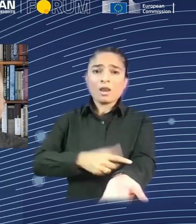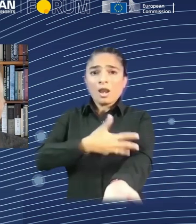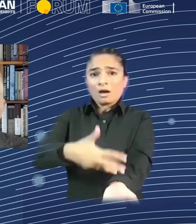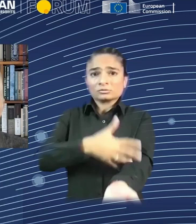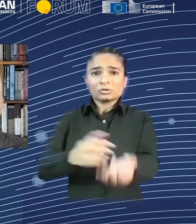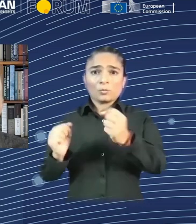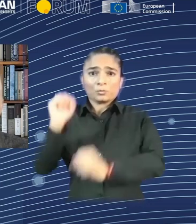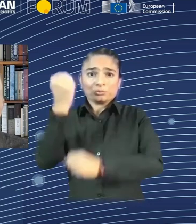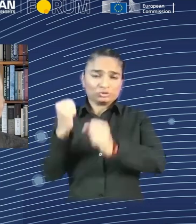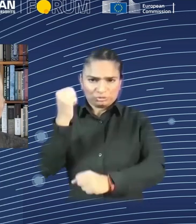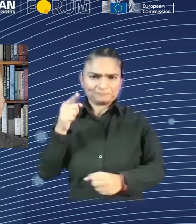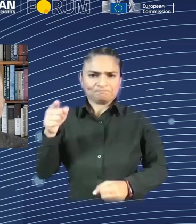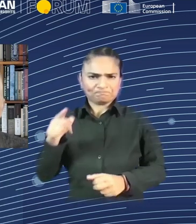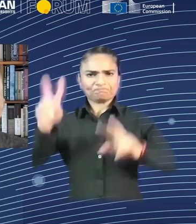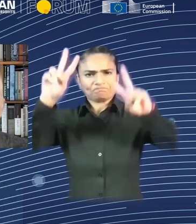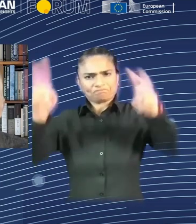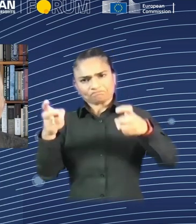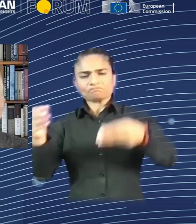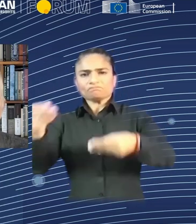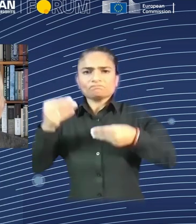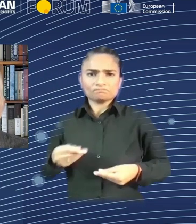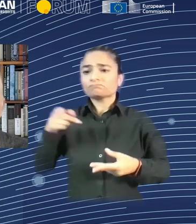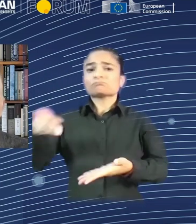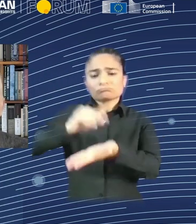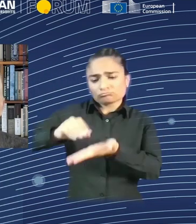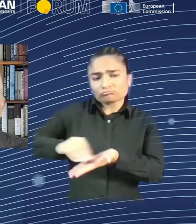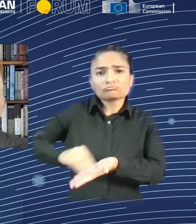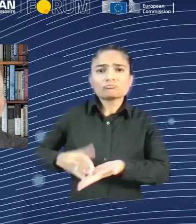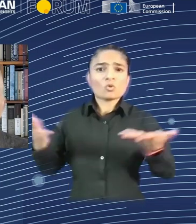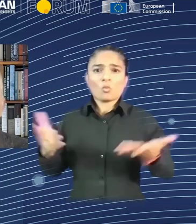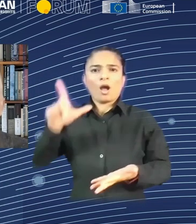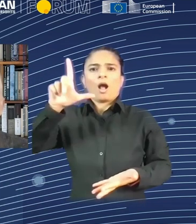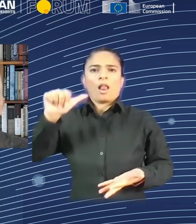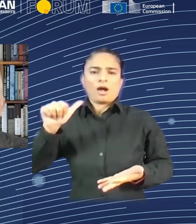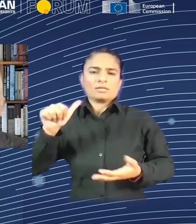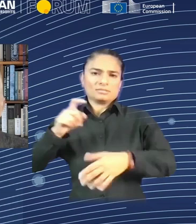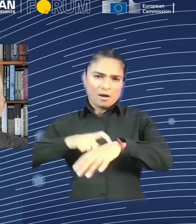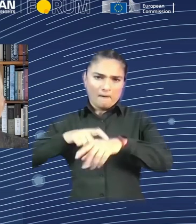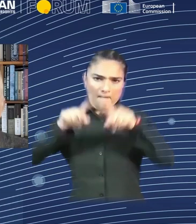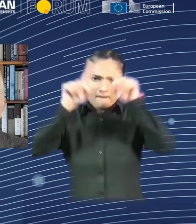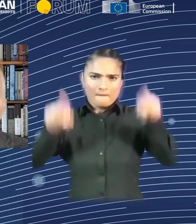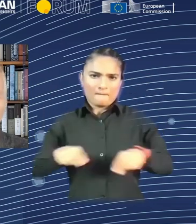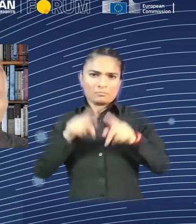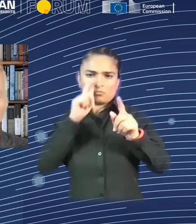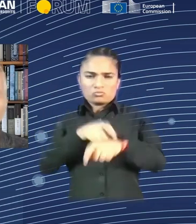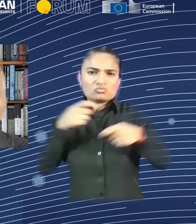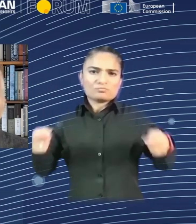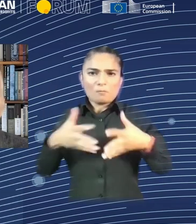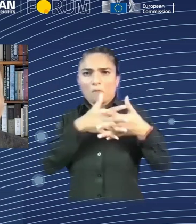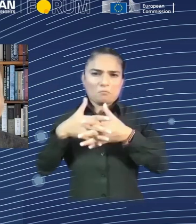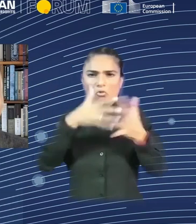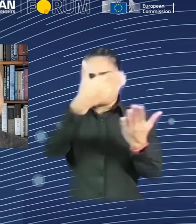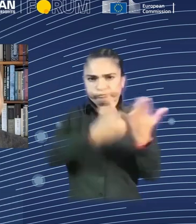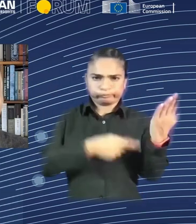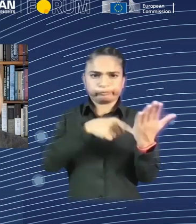Los Angeles Times about the writer's strike for film. And it was the first workplace